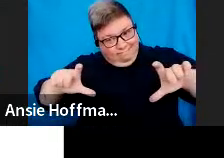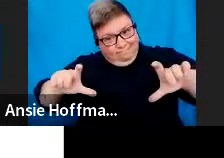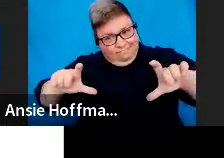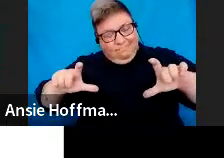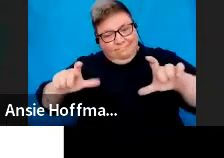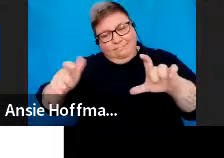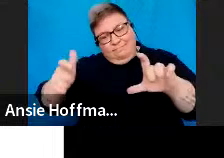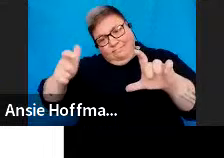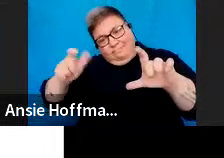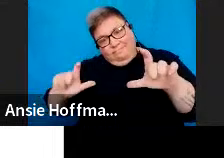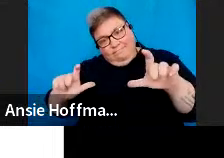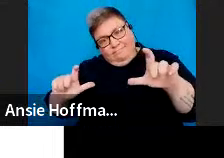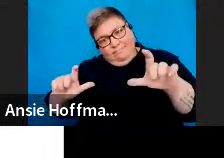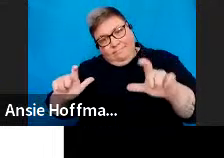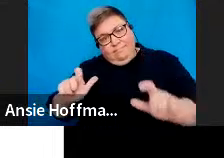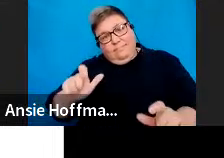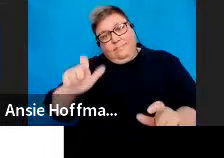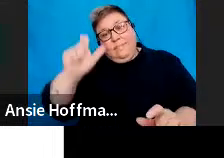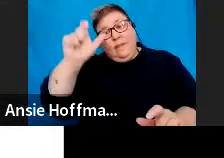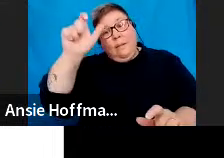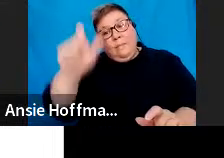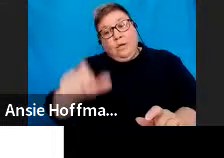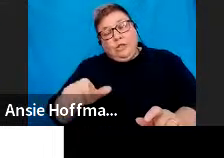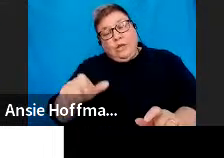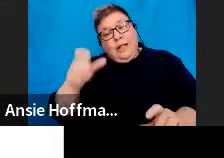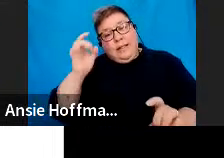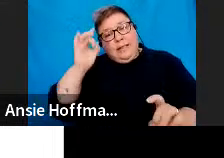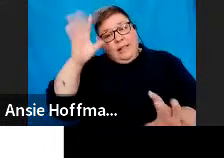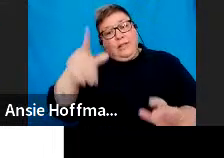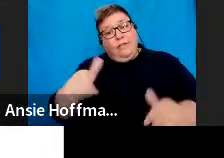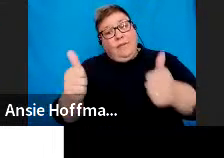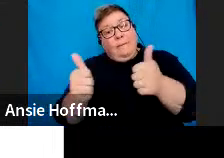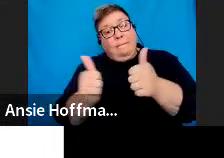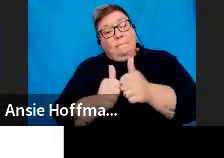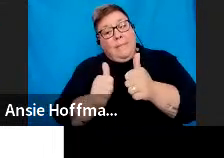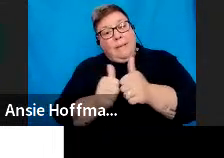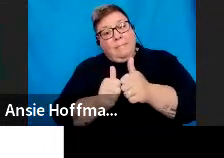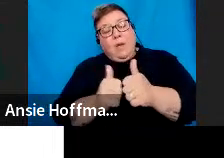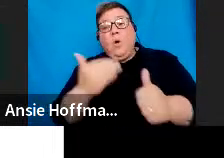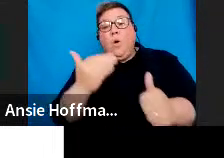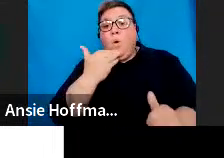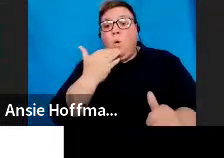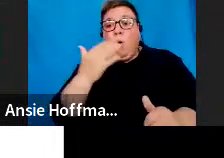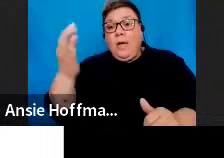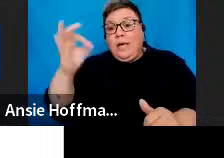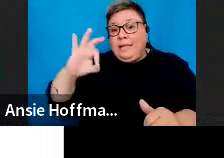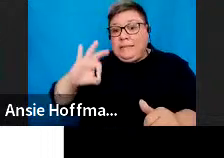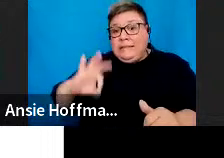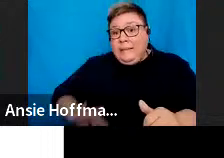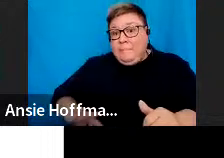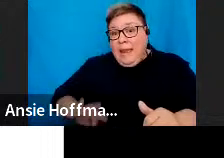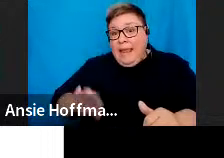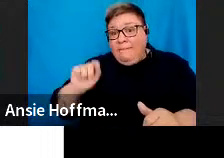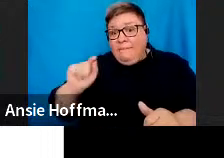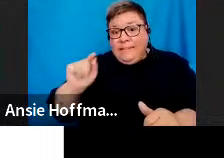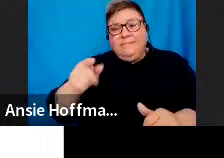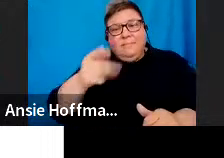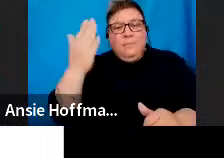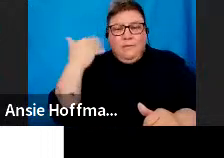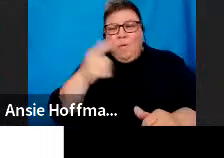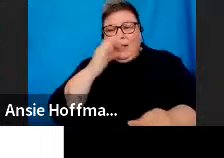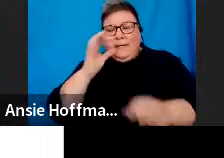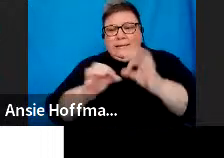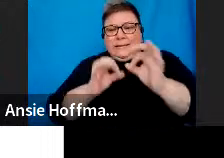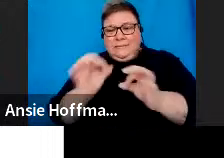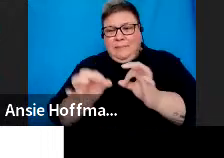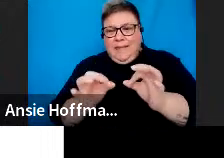provide the personal details of the member or person who will receive the lump sum benefit. We saw that earlier on. If